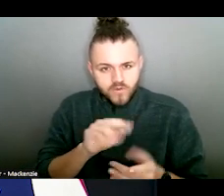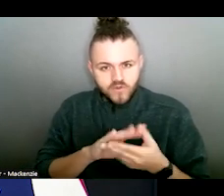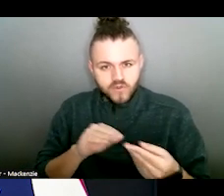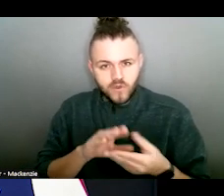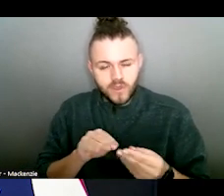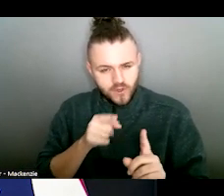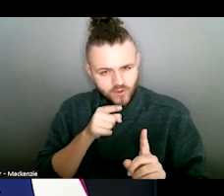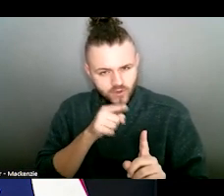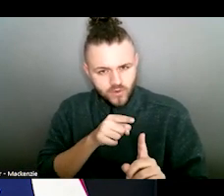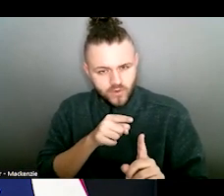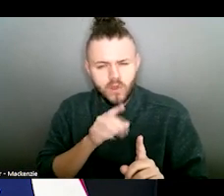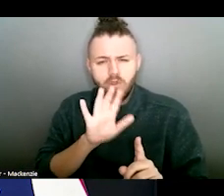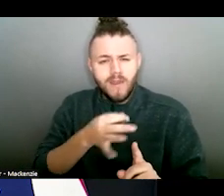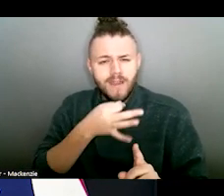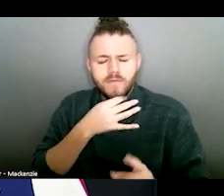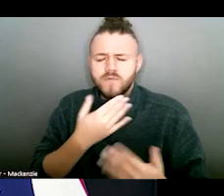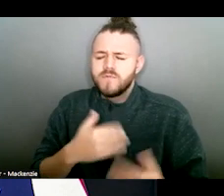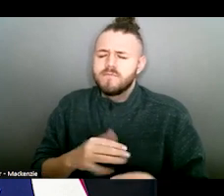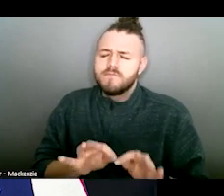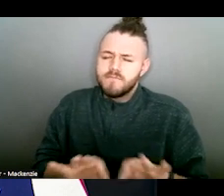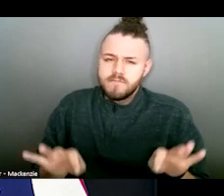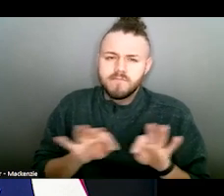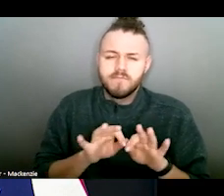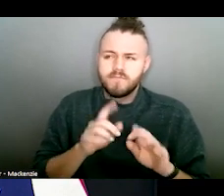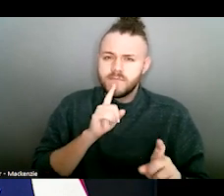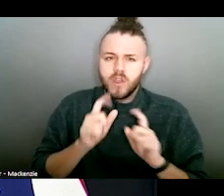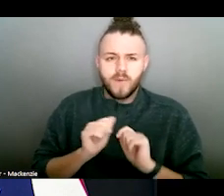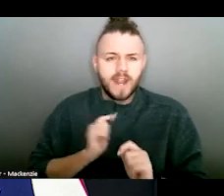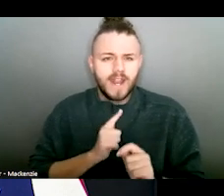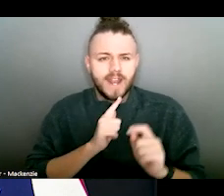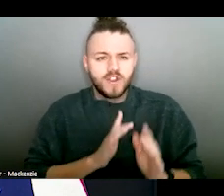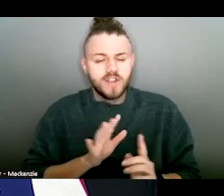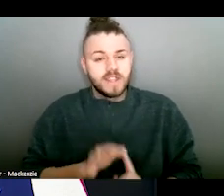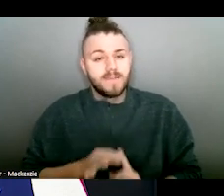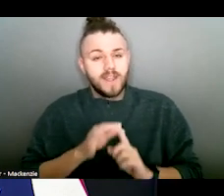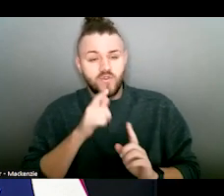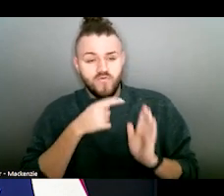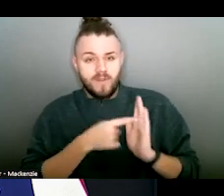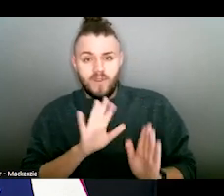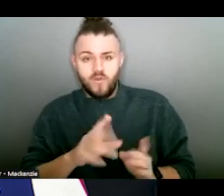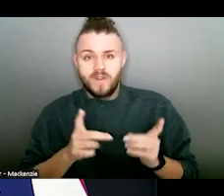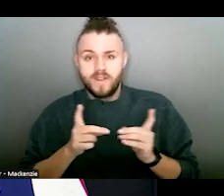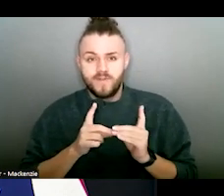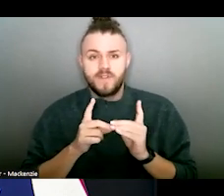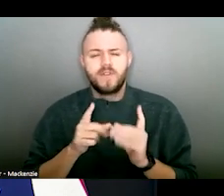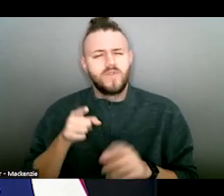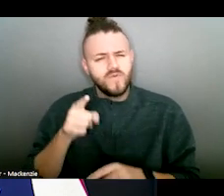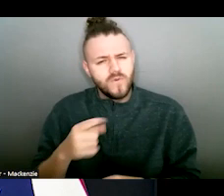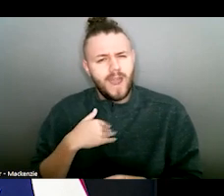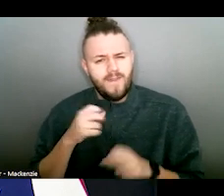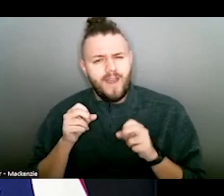story. Your advocacy is invaluable when talking to legislators, especially ones that represent you in the district.